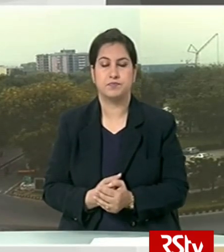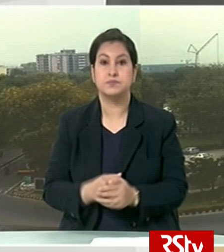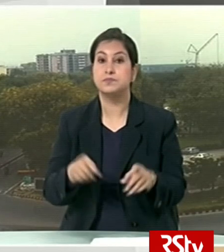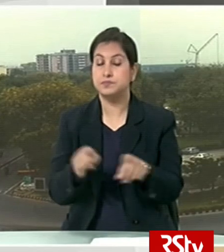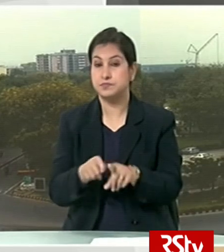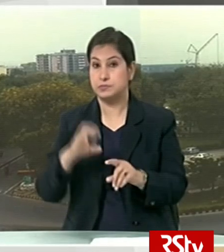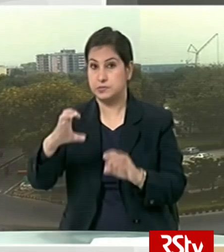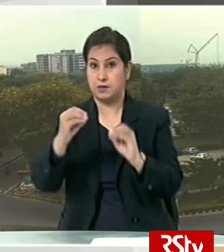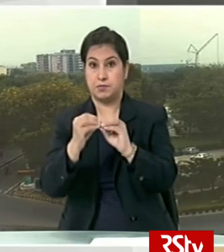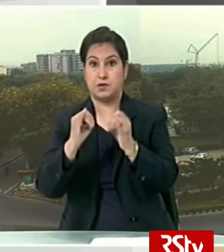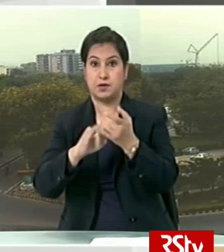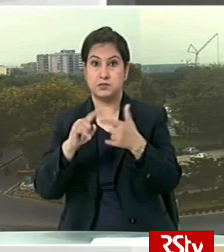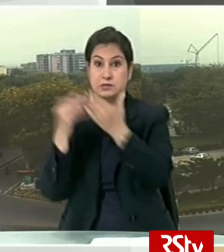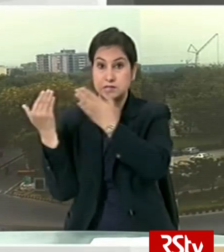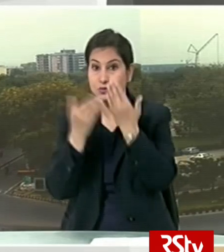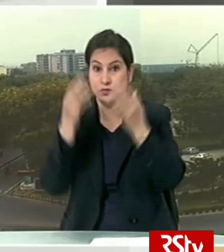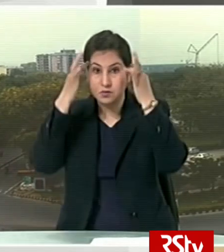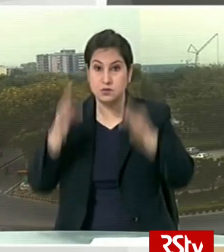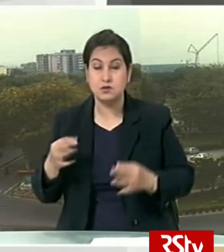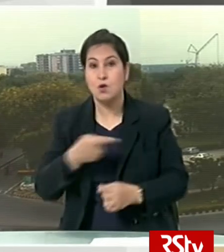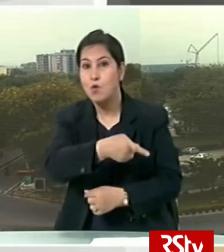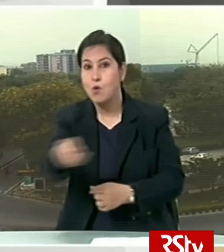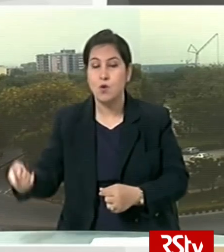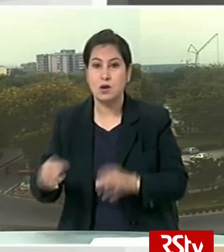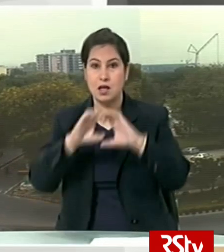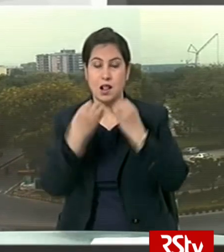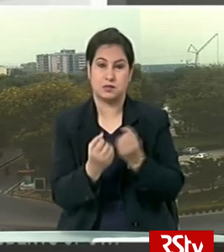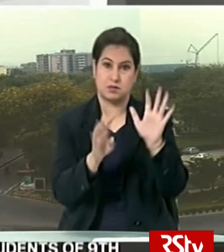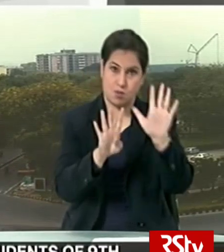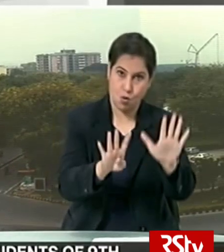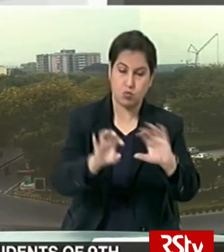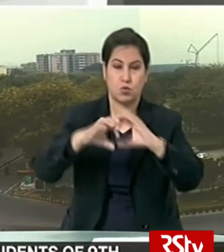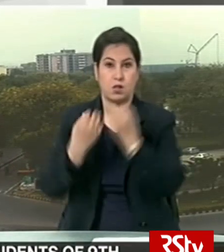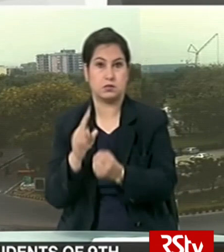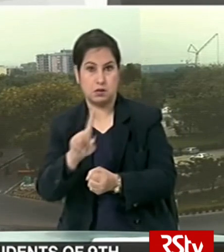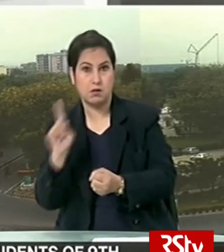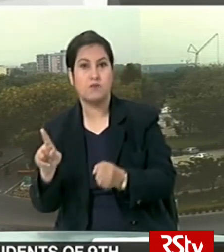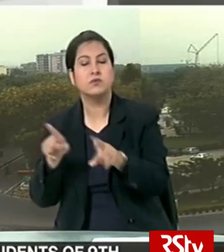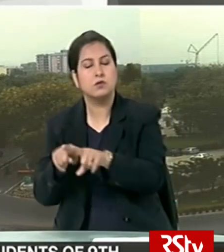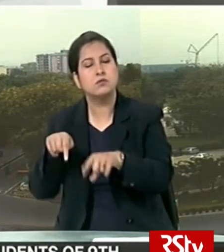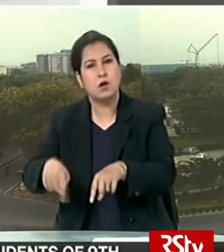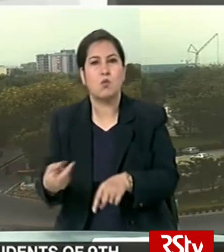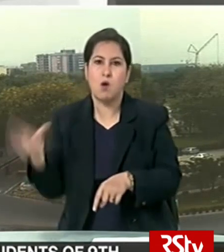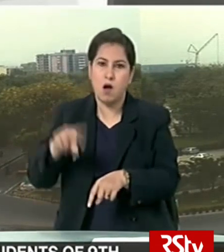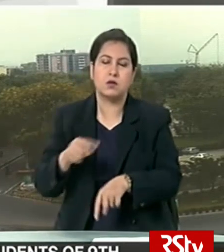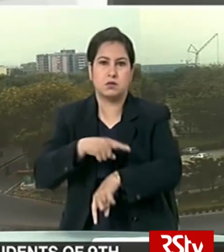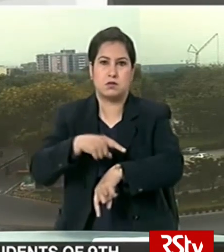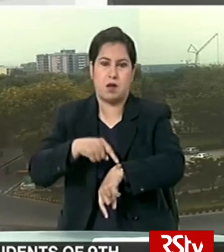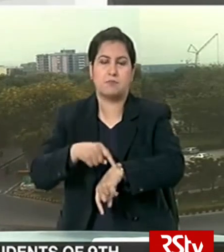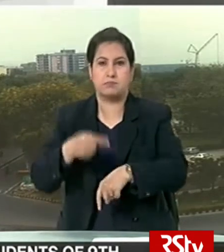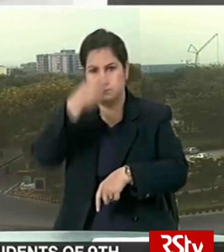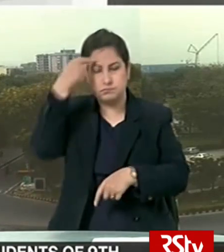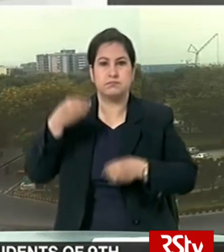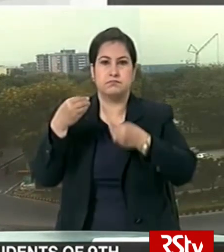CBSE has decided that all failed students of classes 9 and 11 will be provided an opportunity